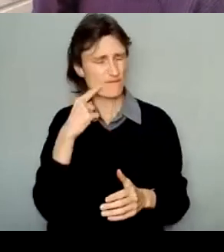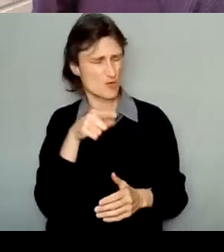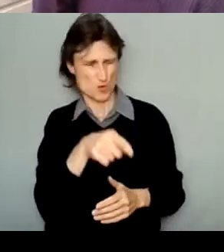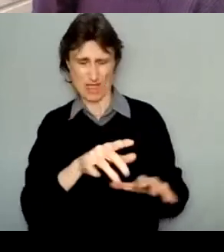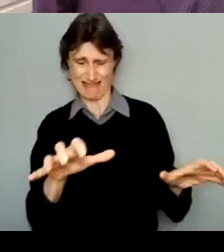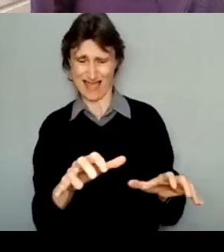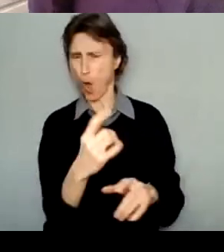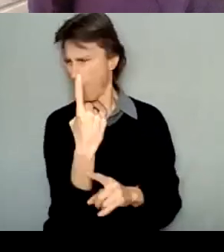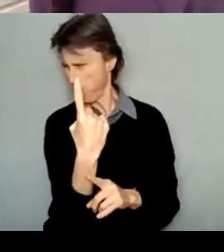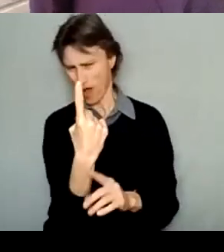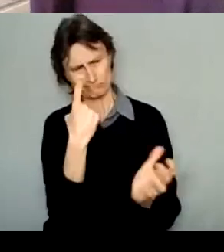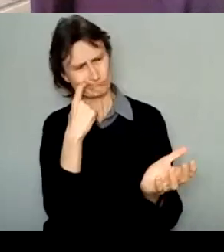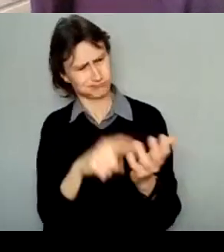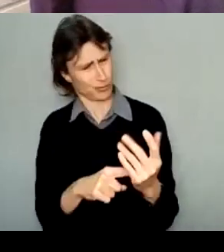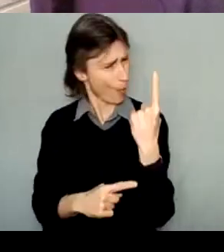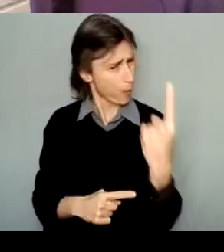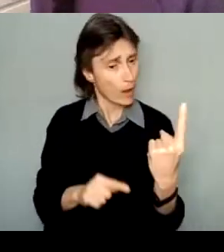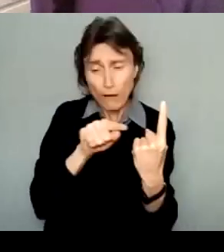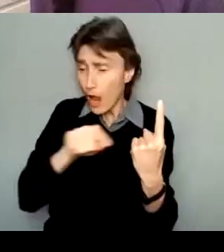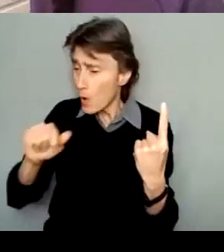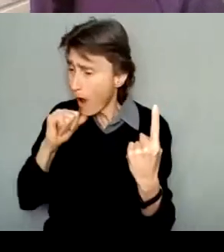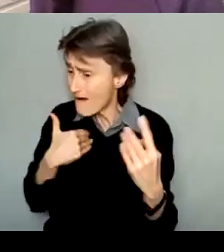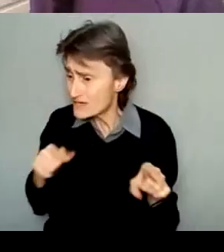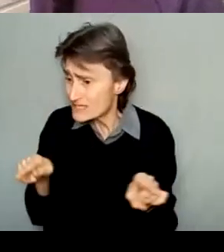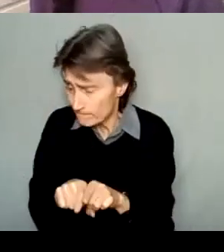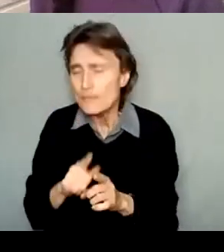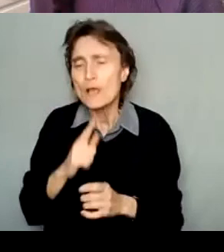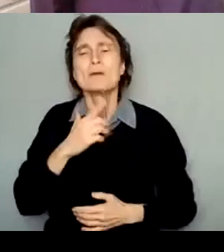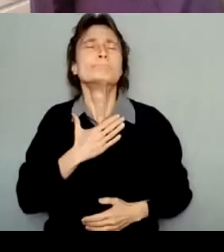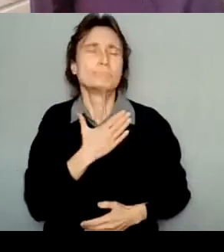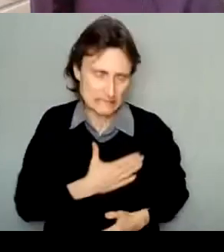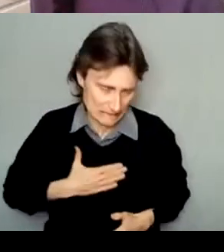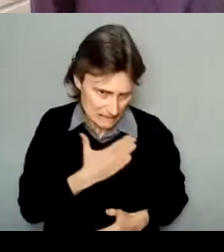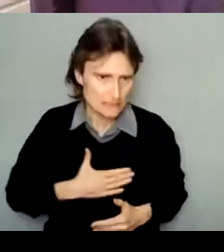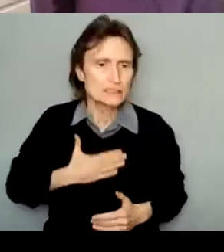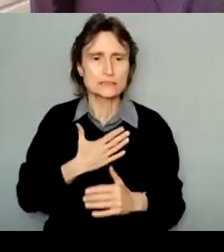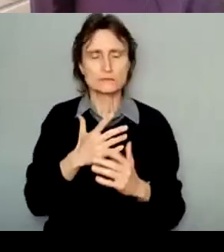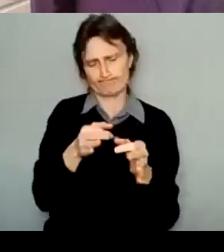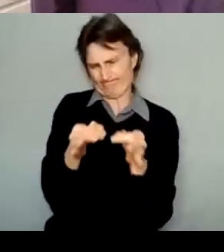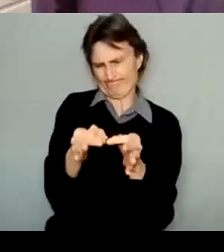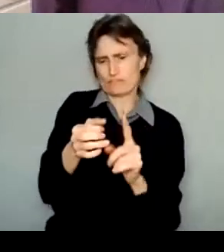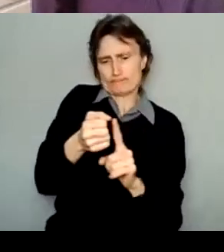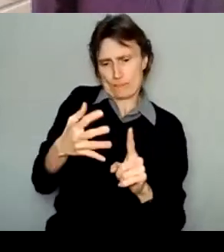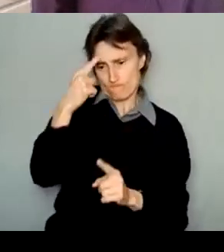it. Assessors really appreciate being able to easily read and understand an application since they're reading so many.